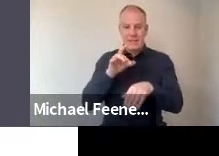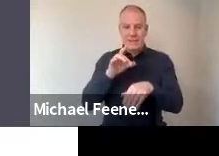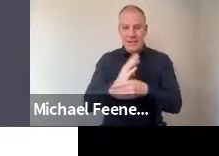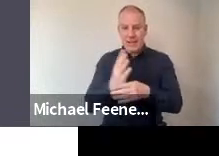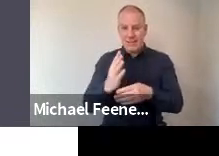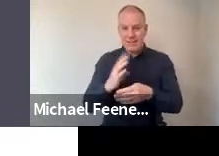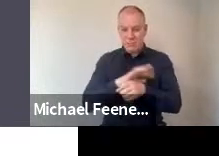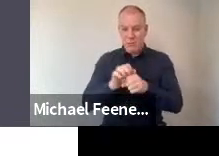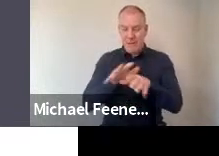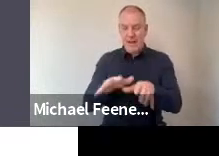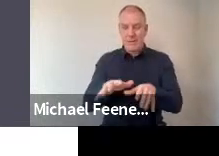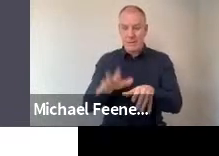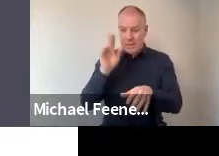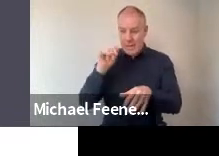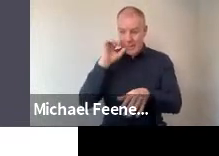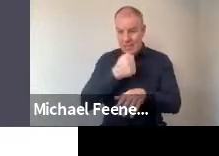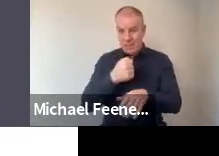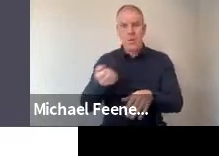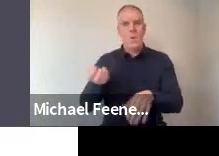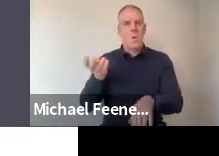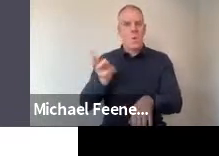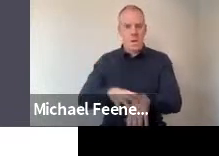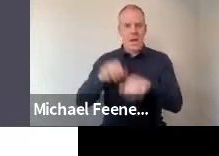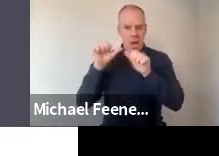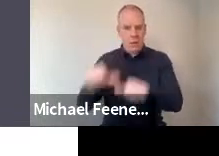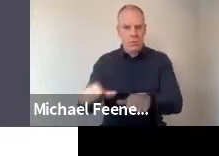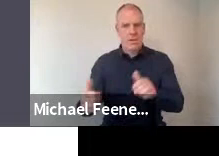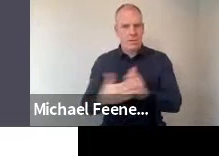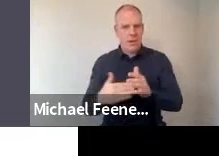That was overwhelmingly people agree with that view.